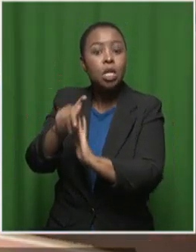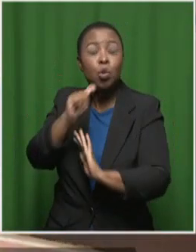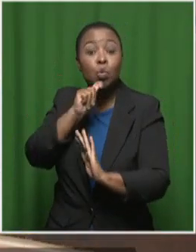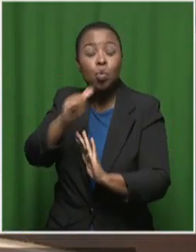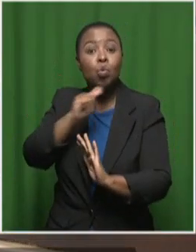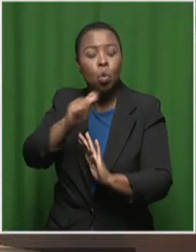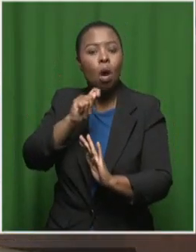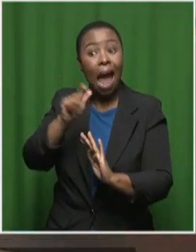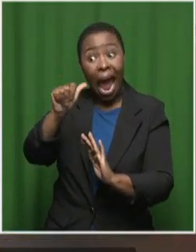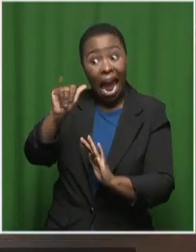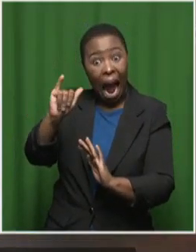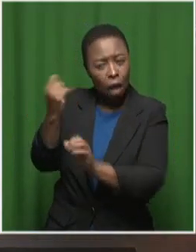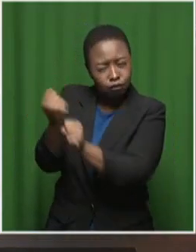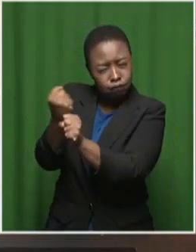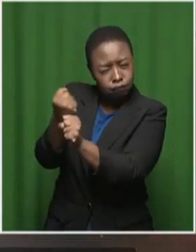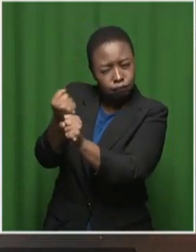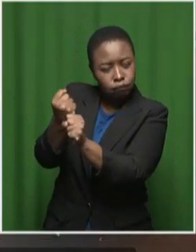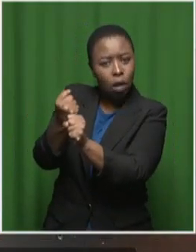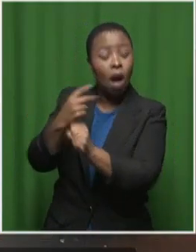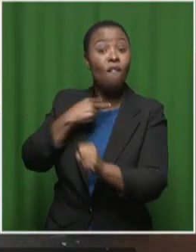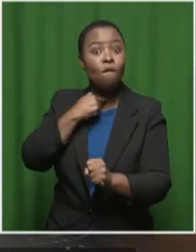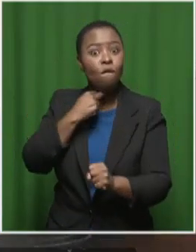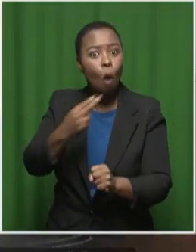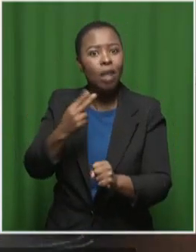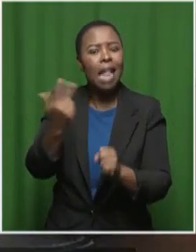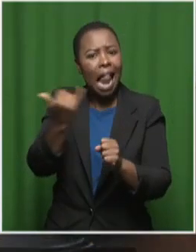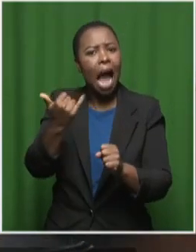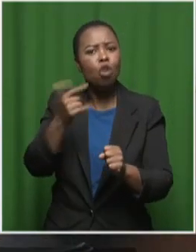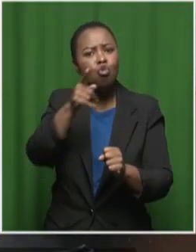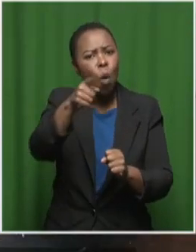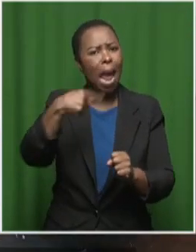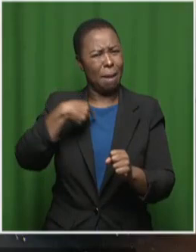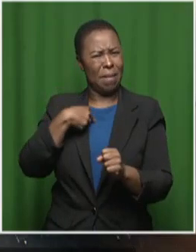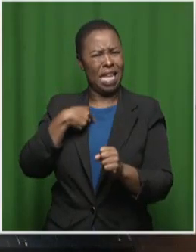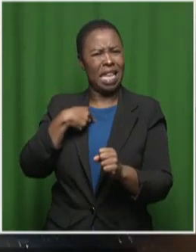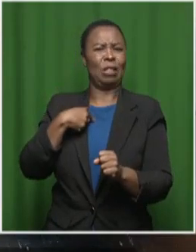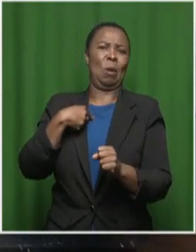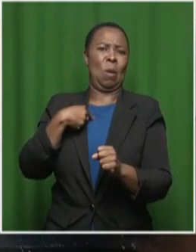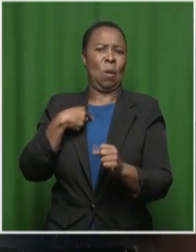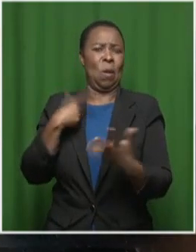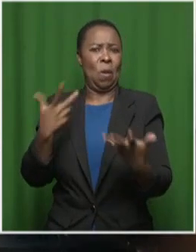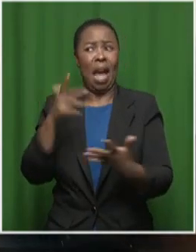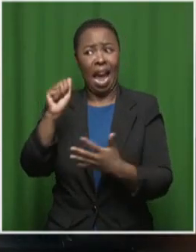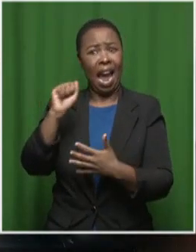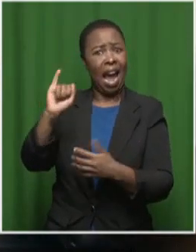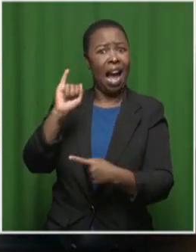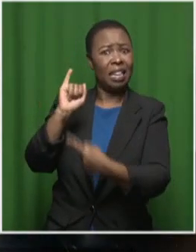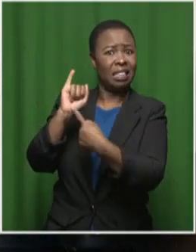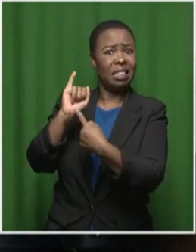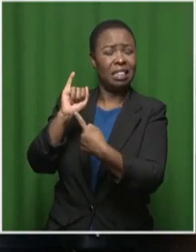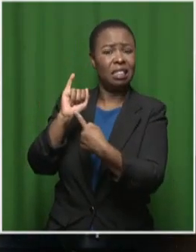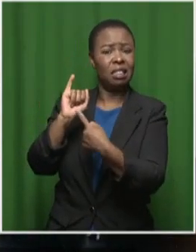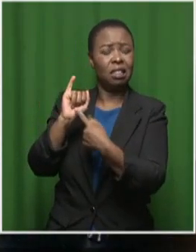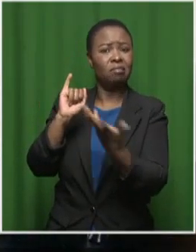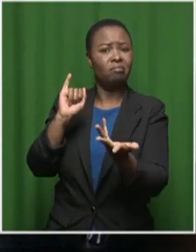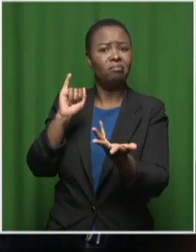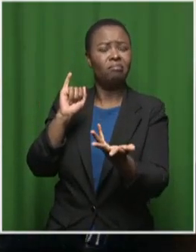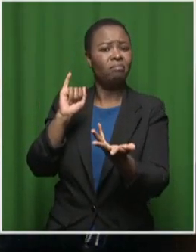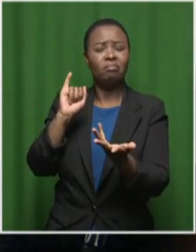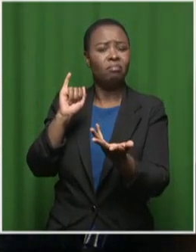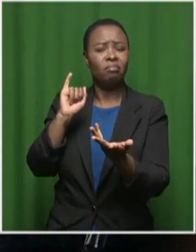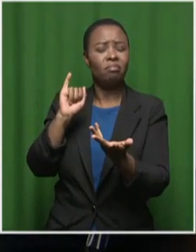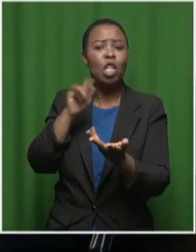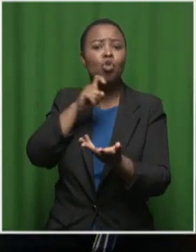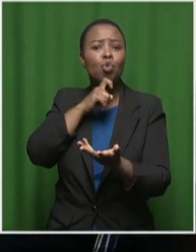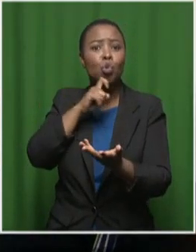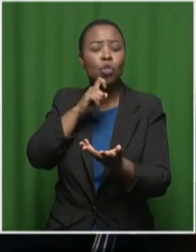generated by AI, and that voice sounds just like you and me. So how does AI make, you know, or how is it